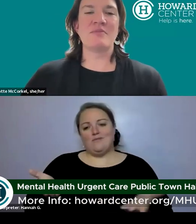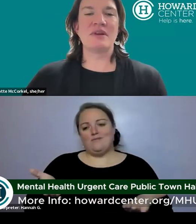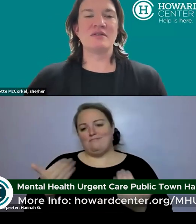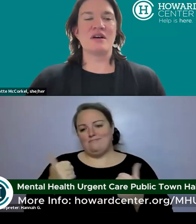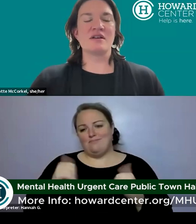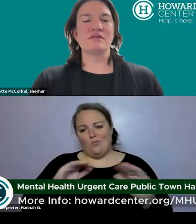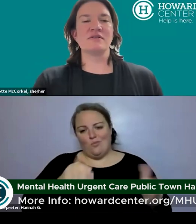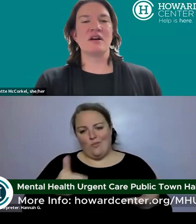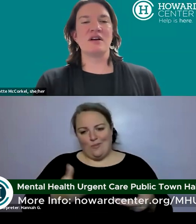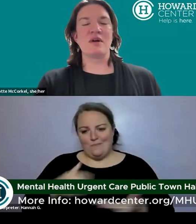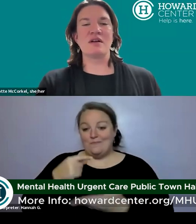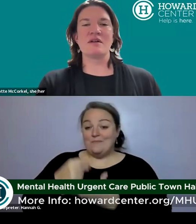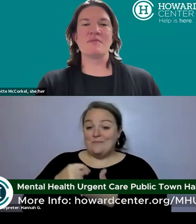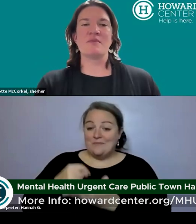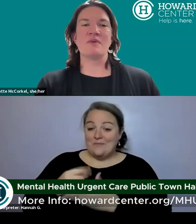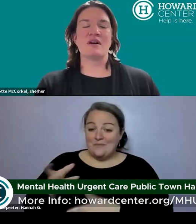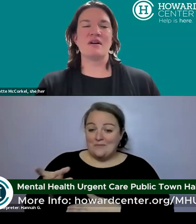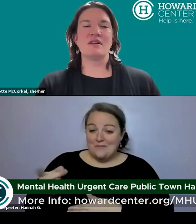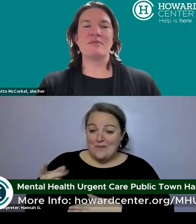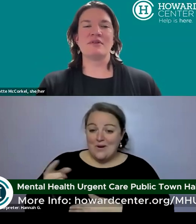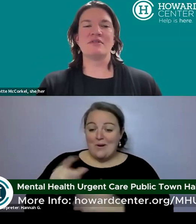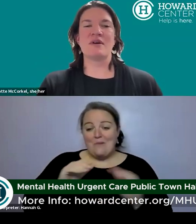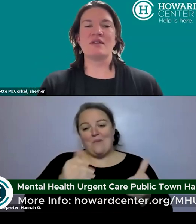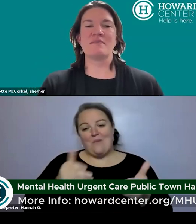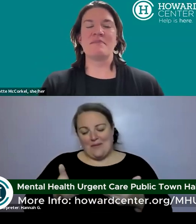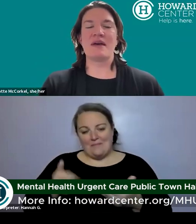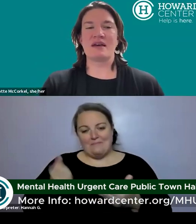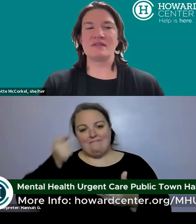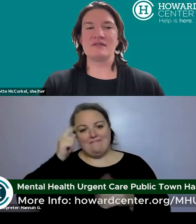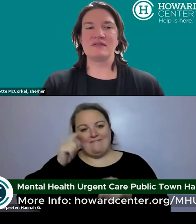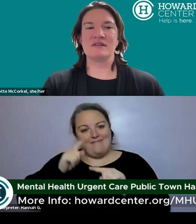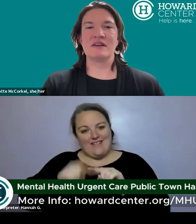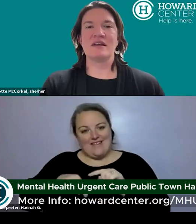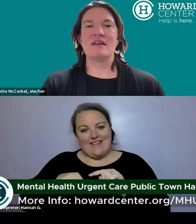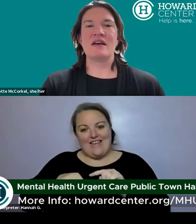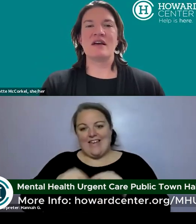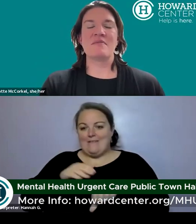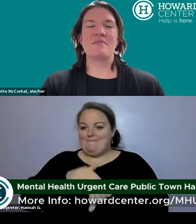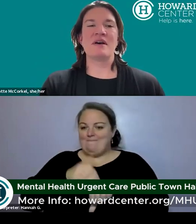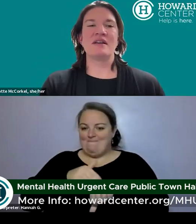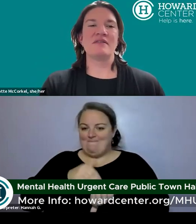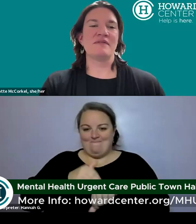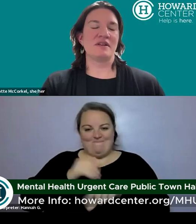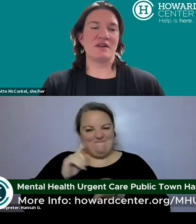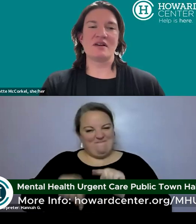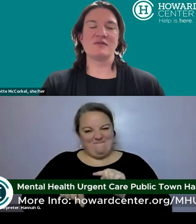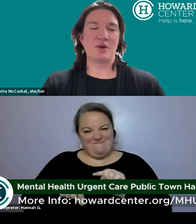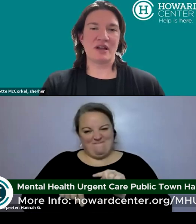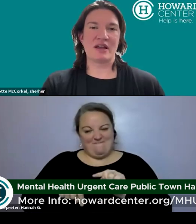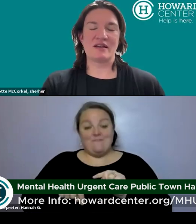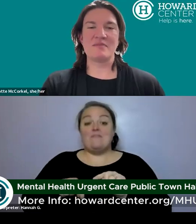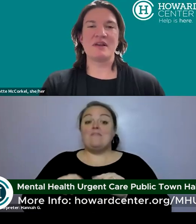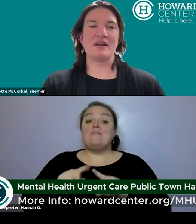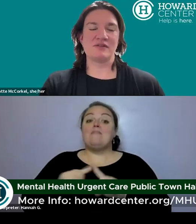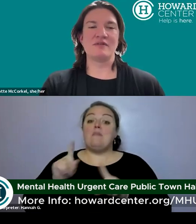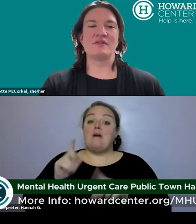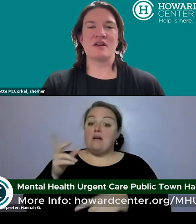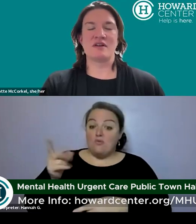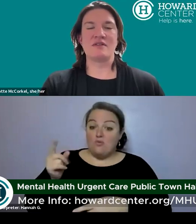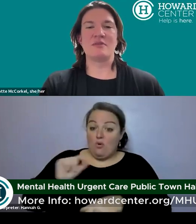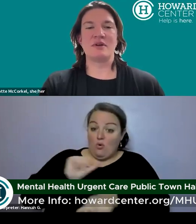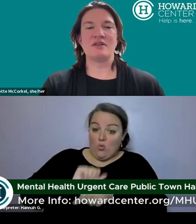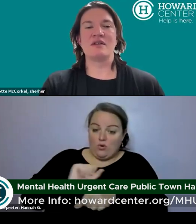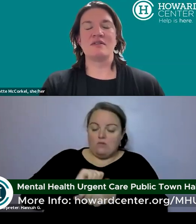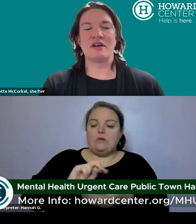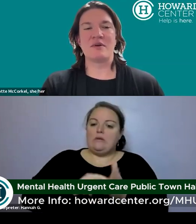um therapy dogs are welcome we aren't able to welcome pets um but if a dog is working meaning a